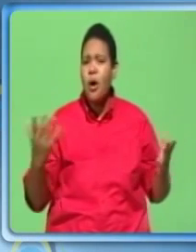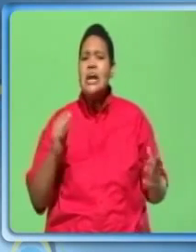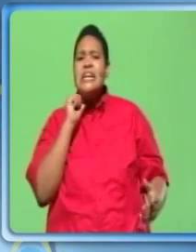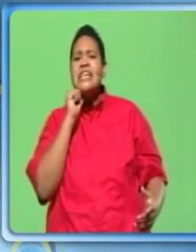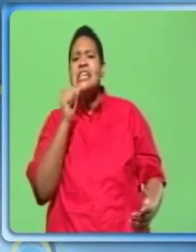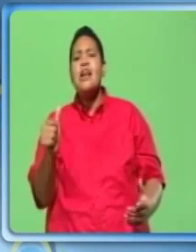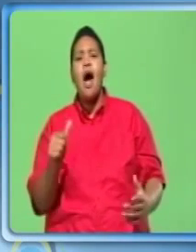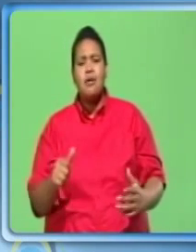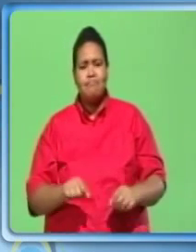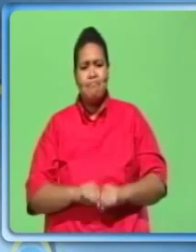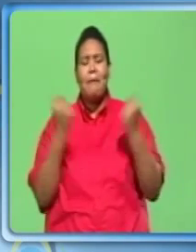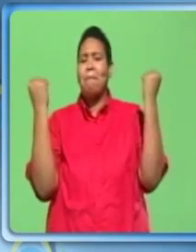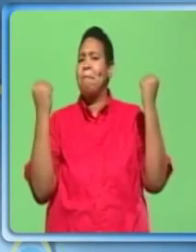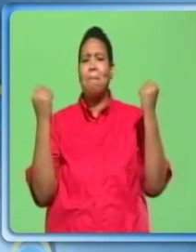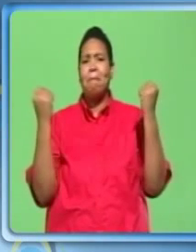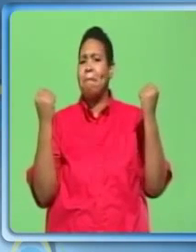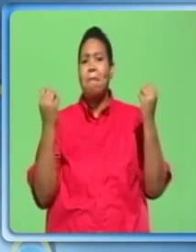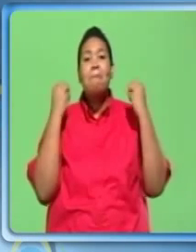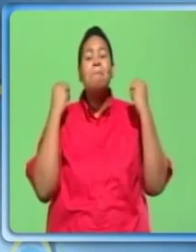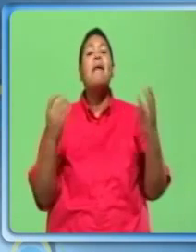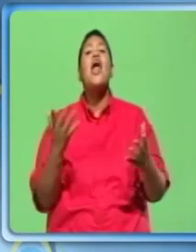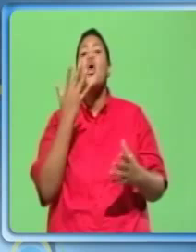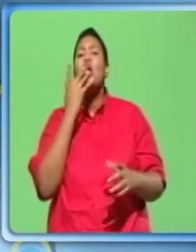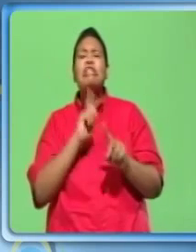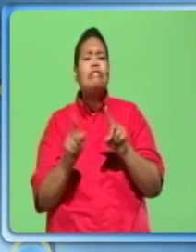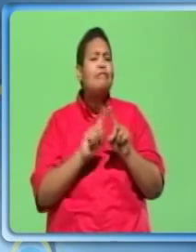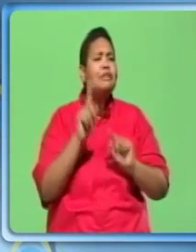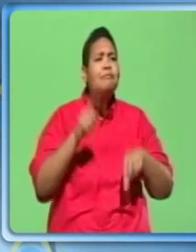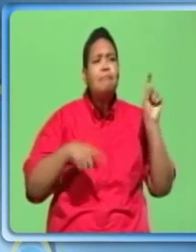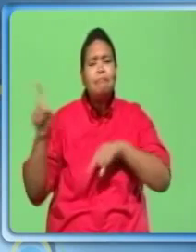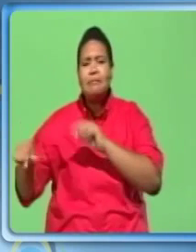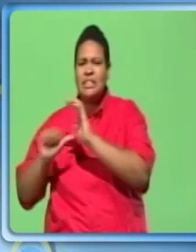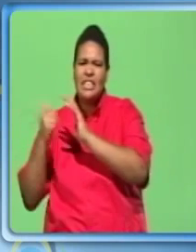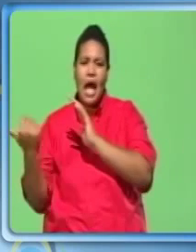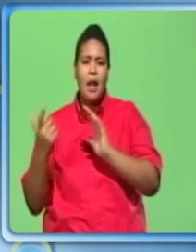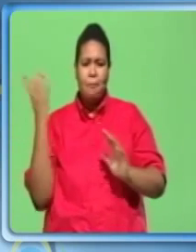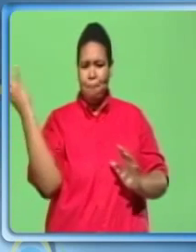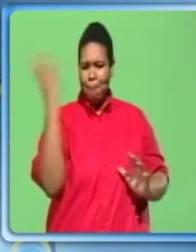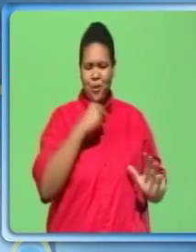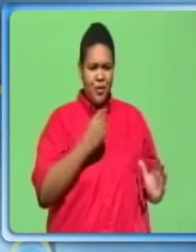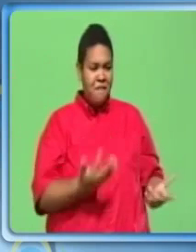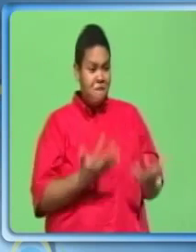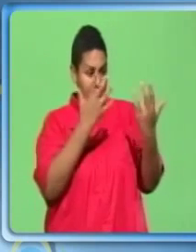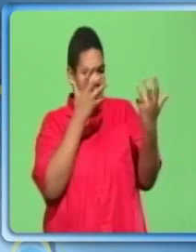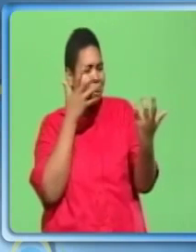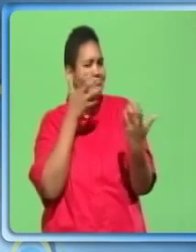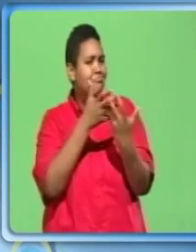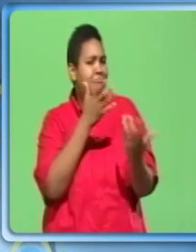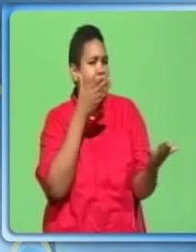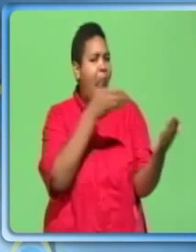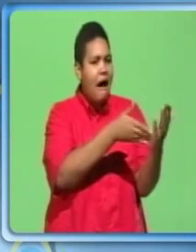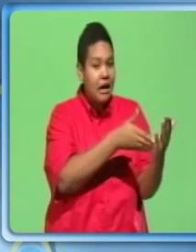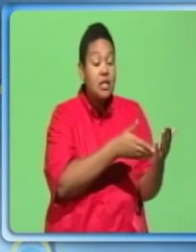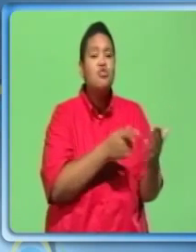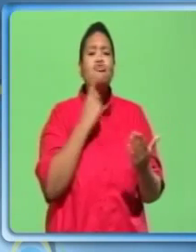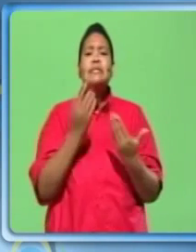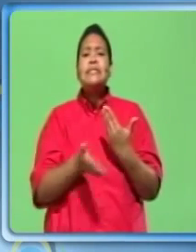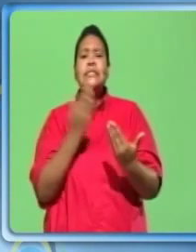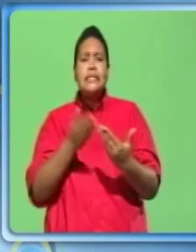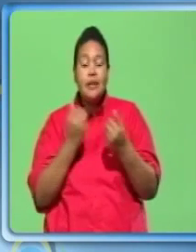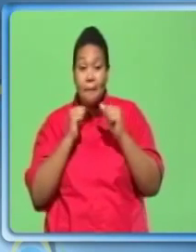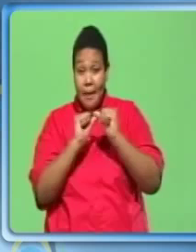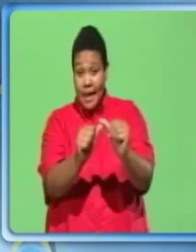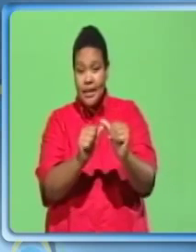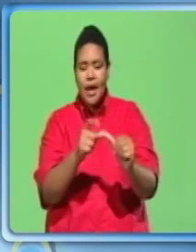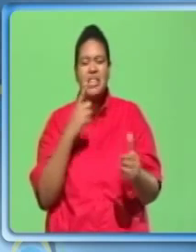-combustible. Many colors and styles. Attractive. Fireproof. Easy to maintain. Extremely durable